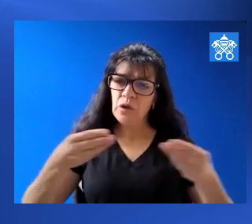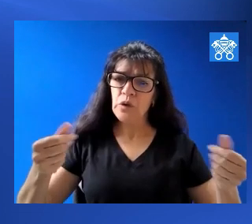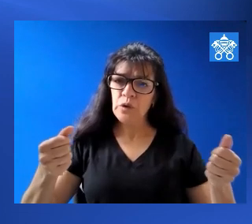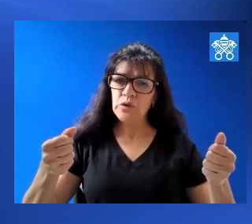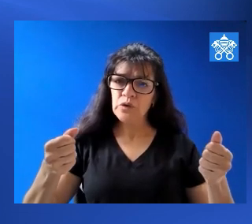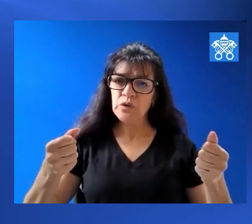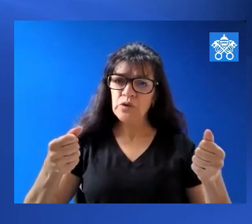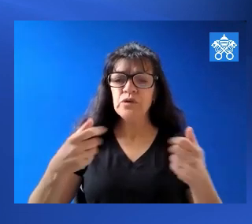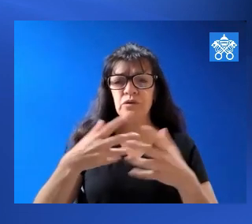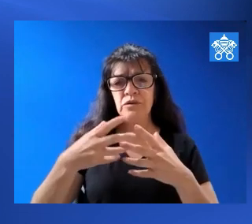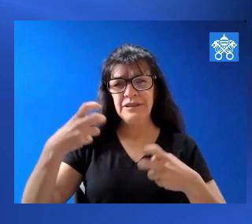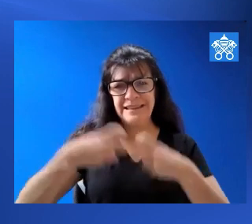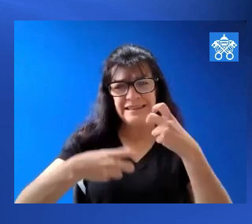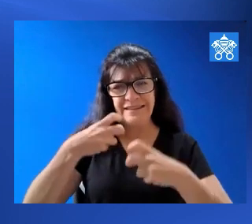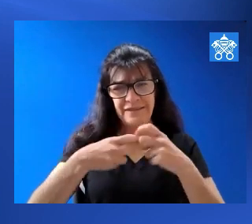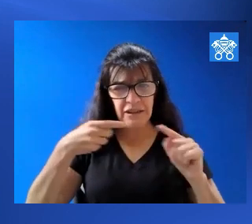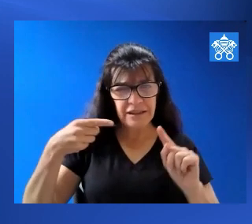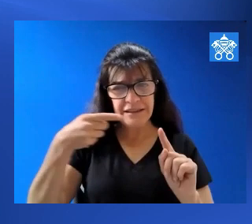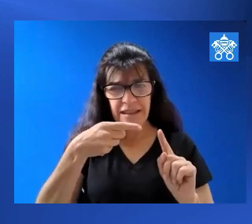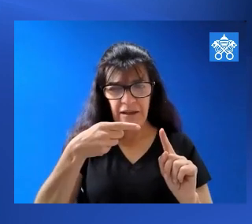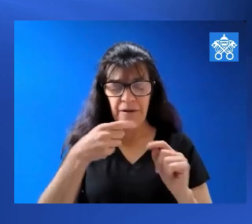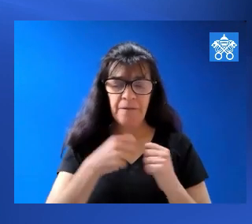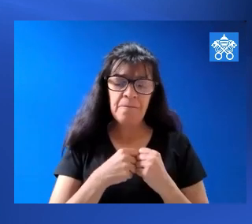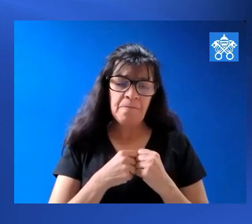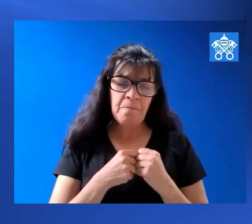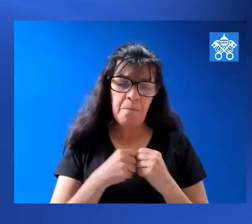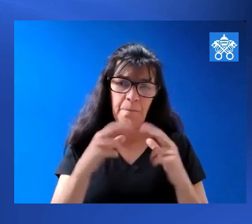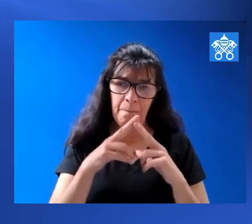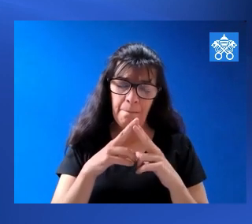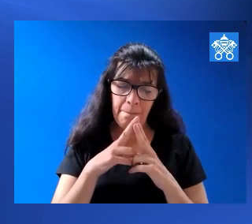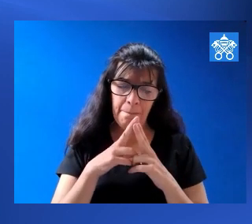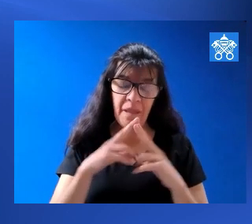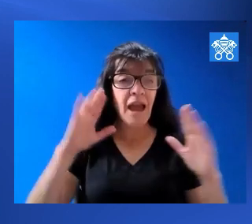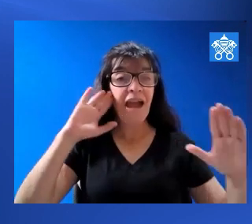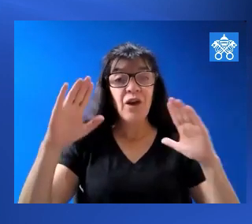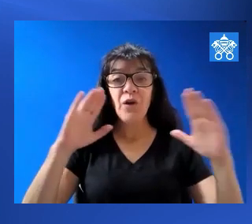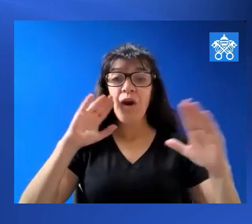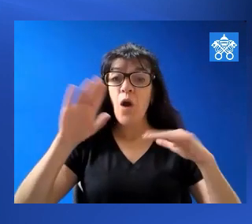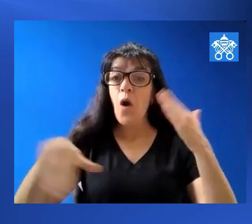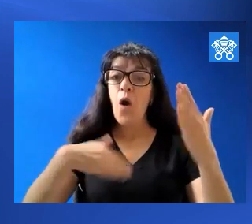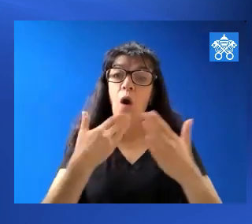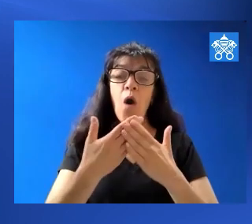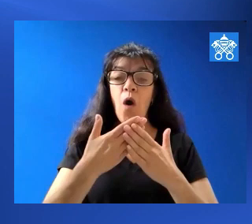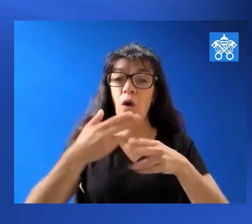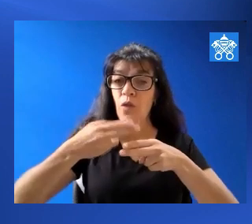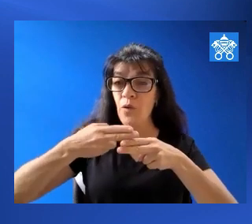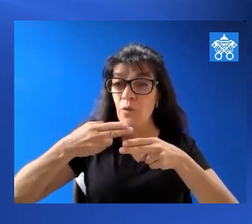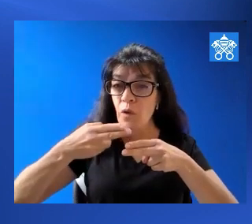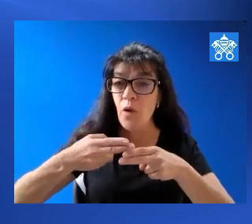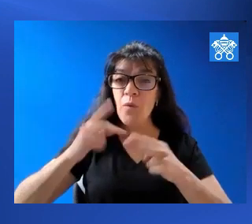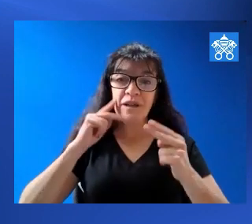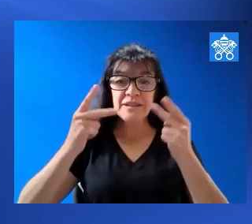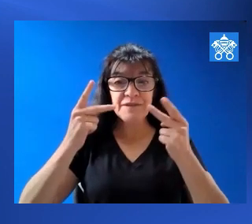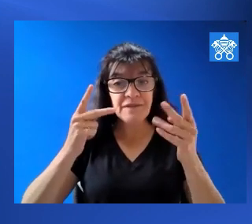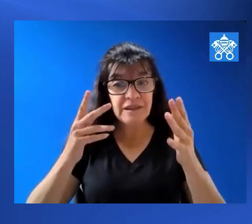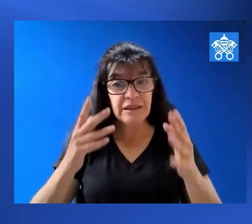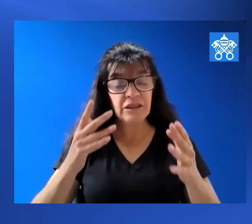difficulties there. And I greet all the Romans and visitors here who are gathered and